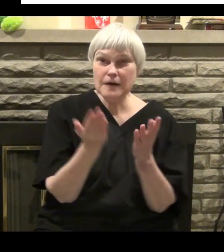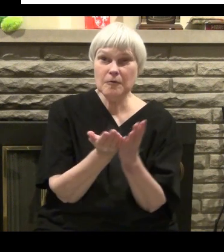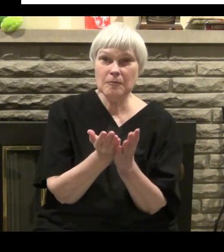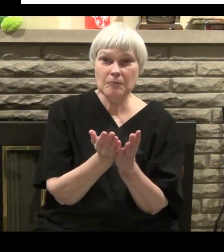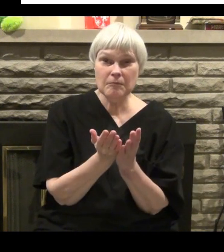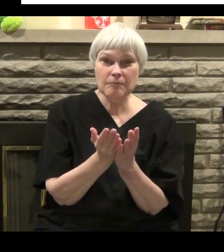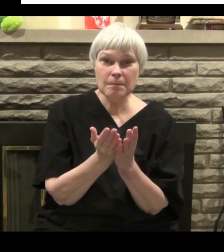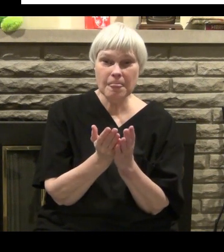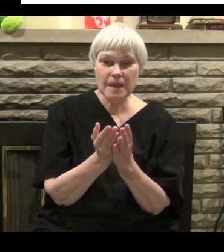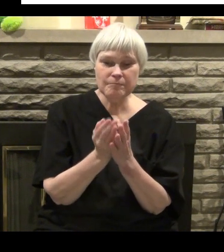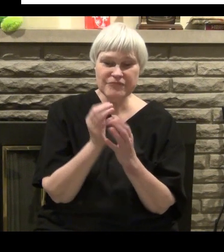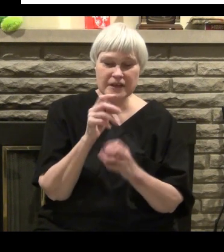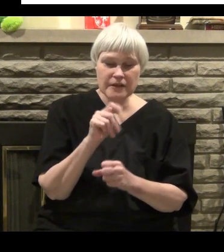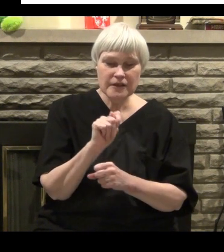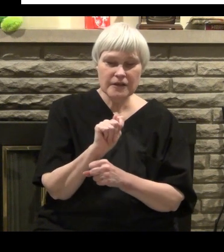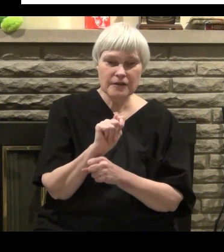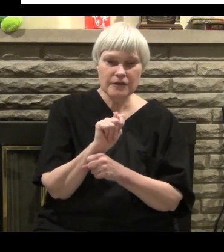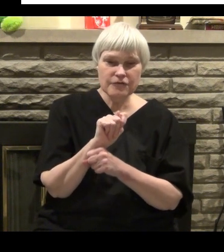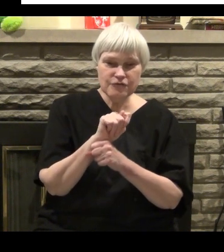You're not kidding Mark.